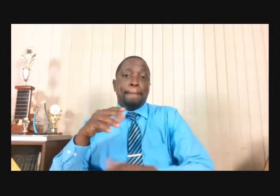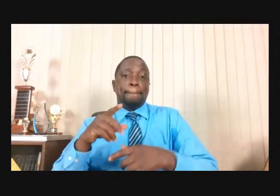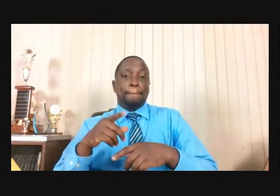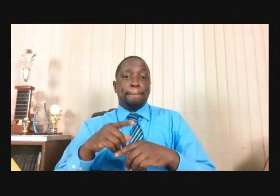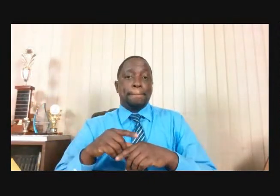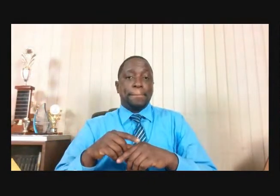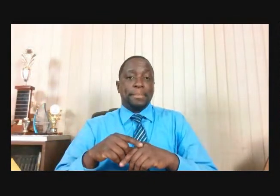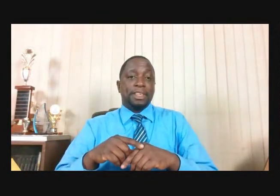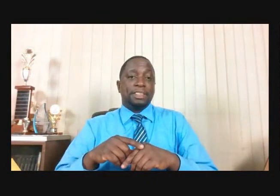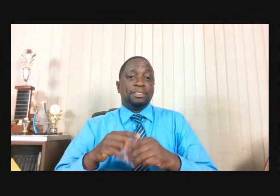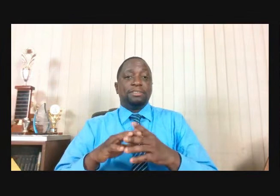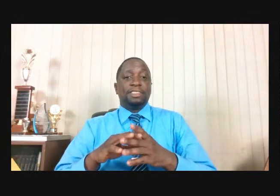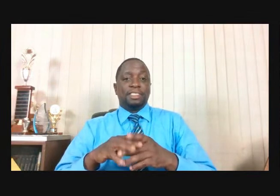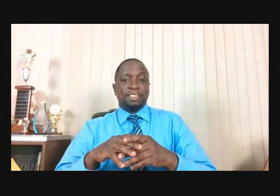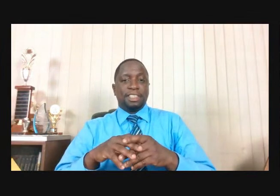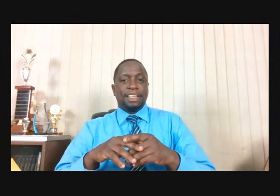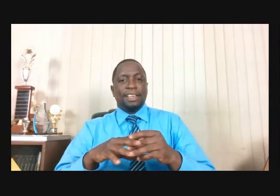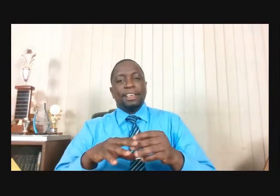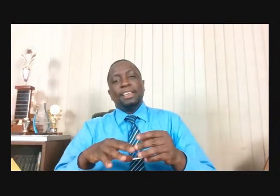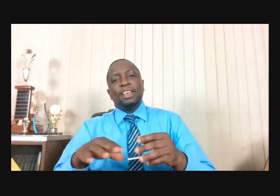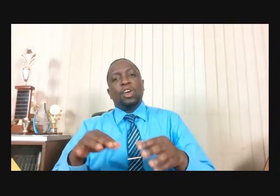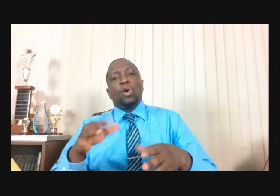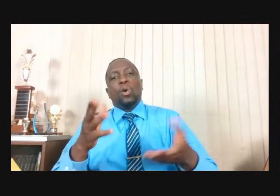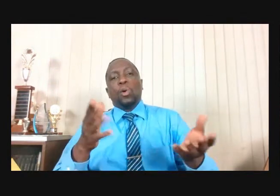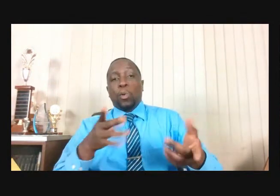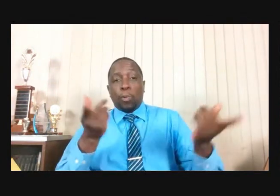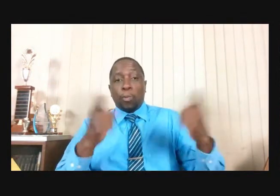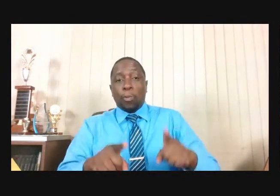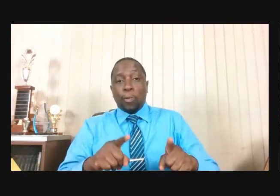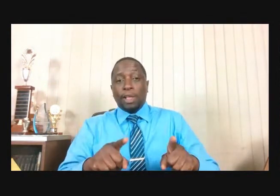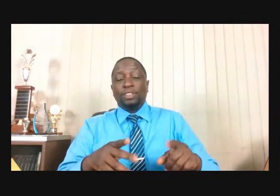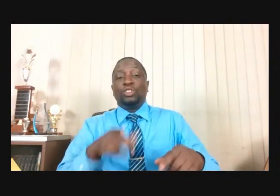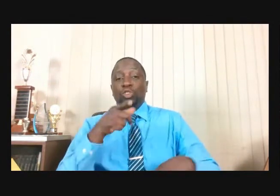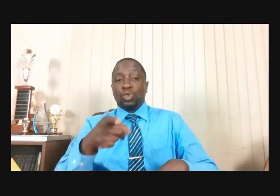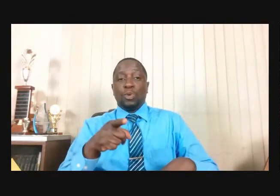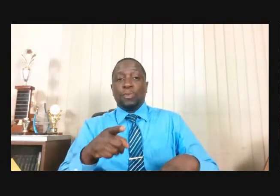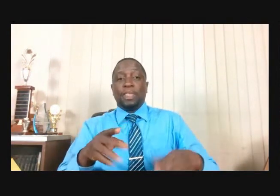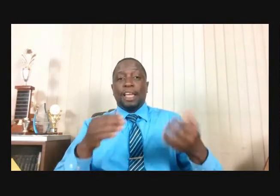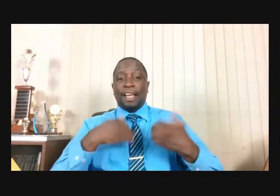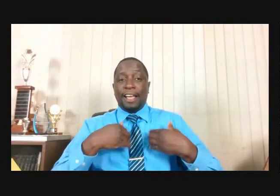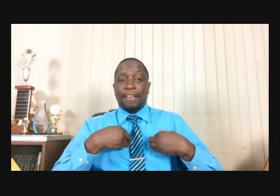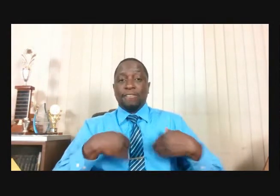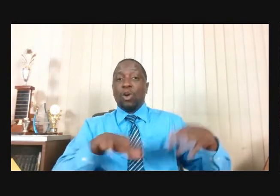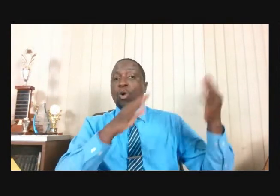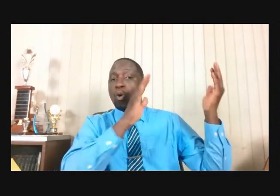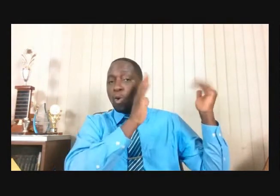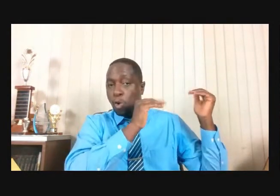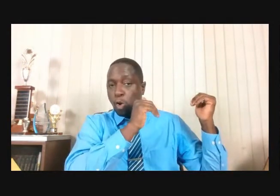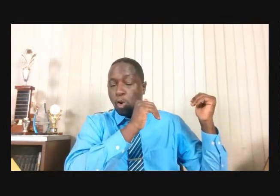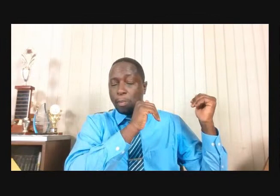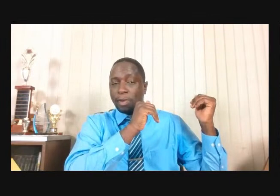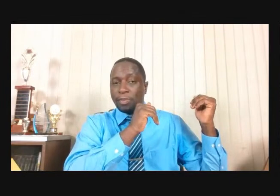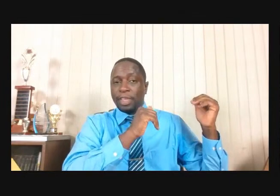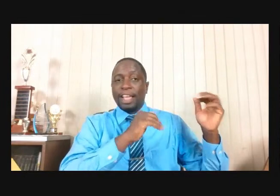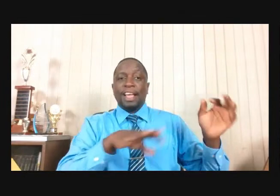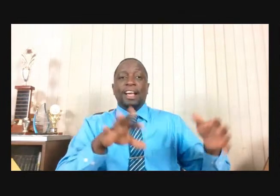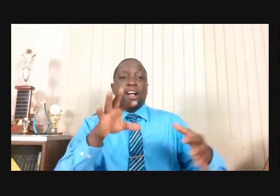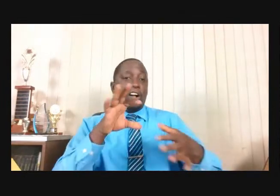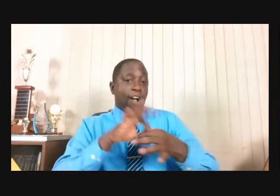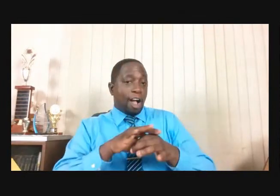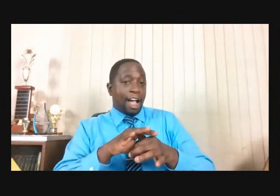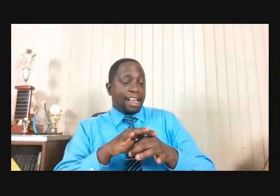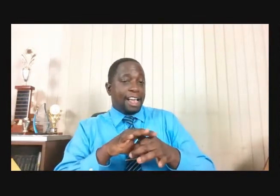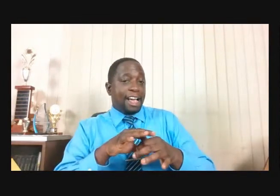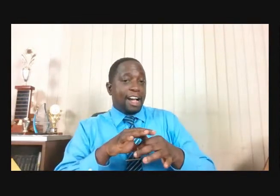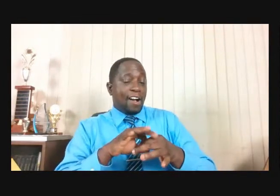Expectations Can Be A Formula For Painful Disappointments Be Wary Of The Expectations